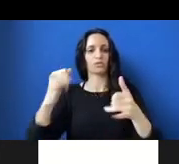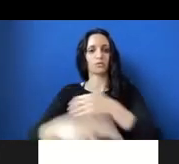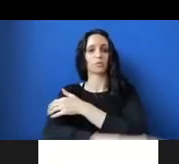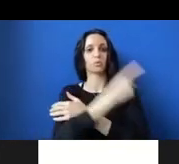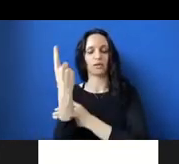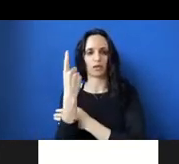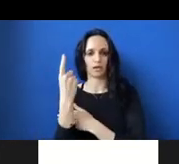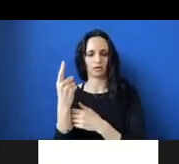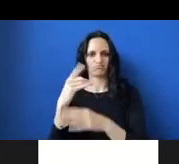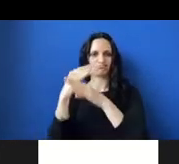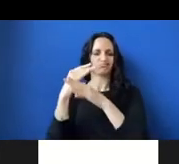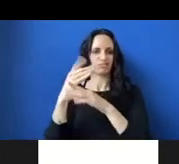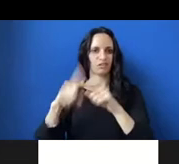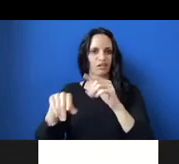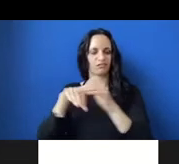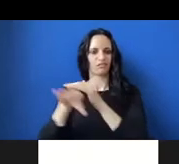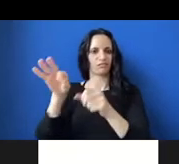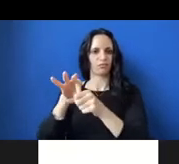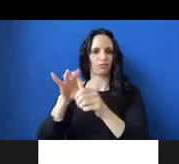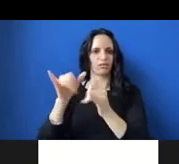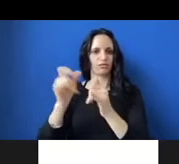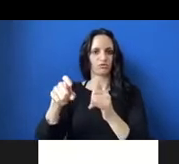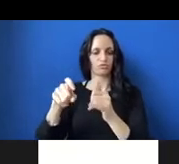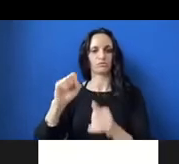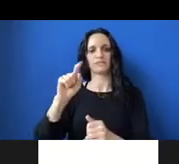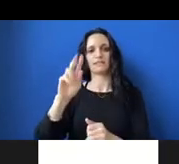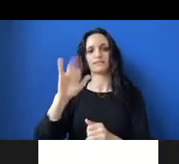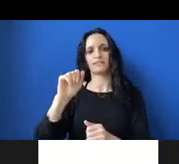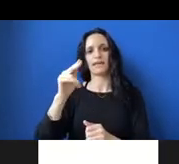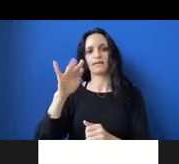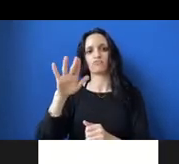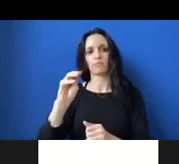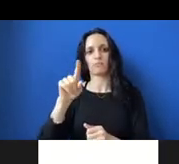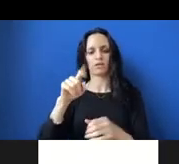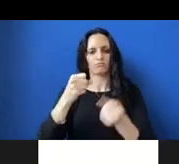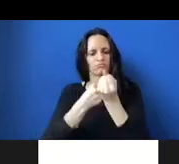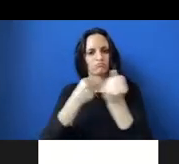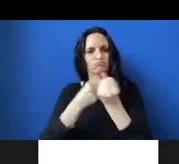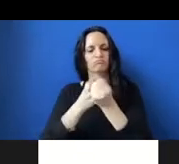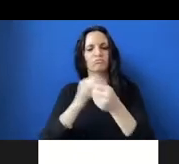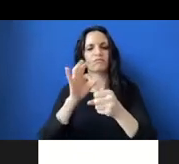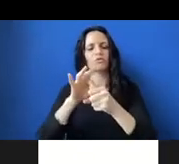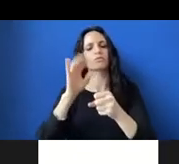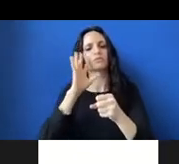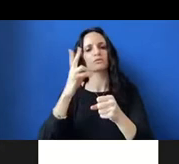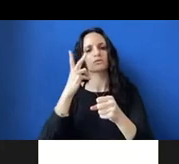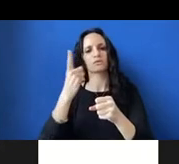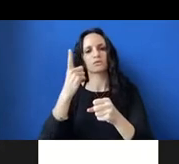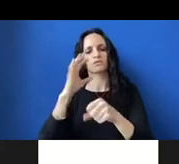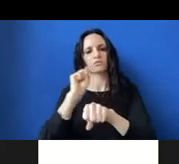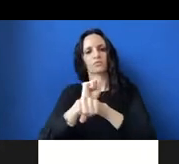ought to be able to. So as Stacey Abrams, who's a voting rights stalwart, you'll see the artwork was done by one of our students, Luke Chen,